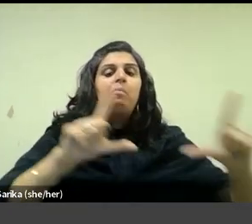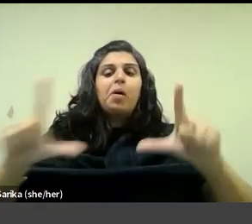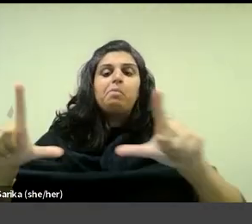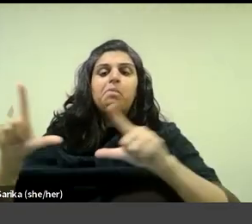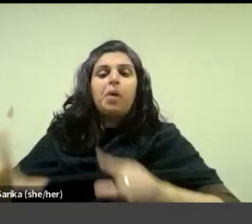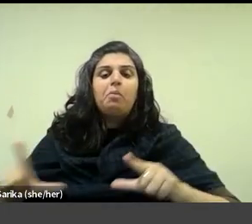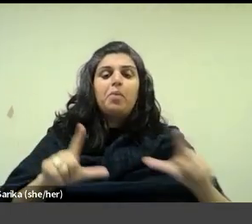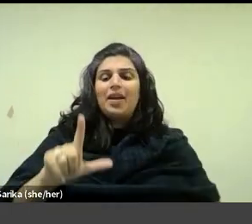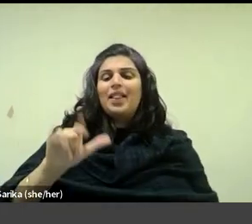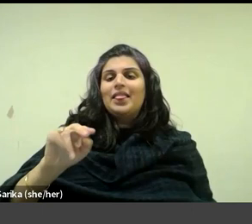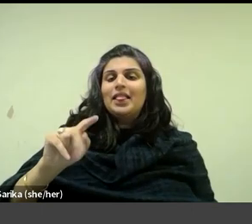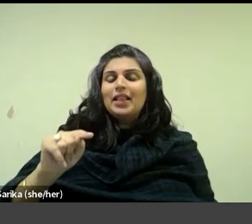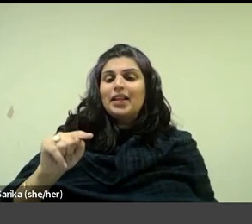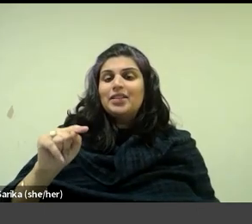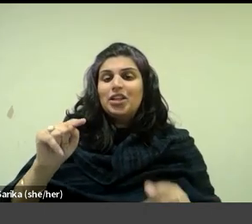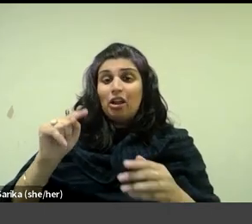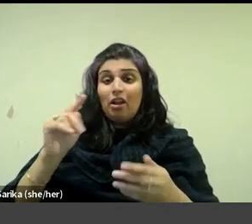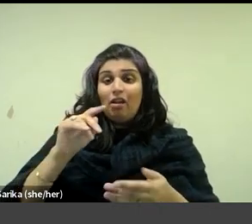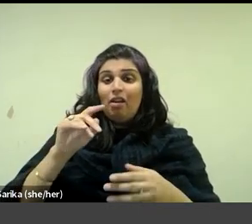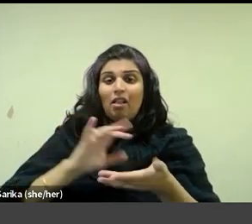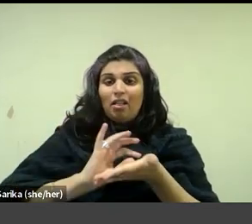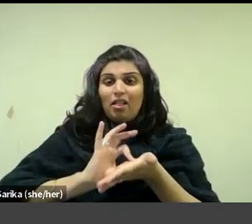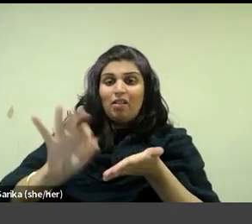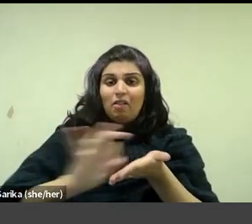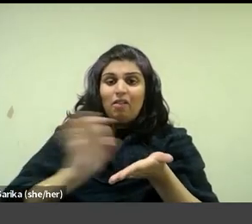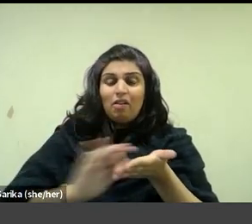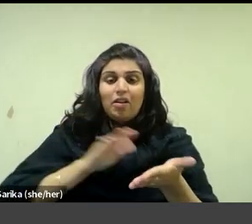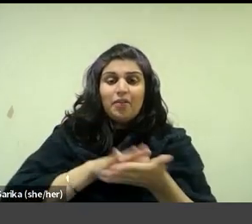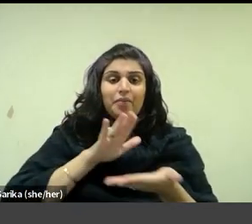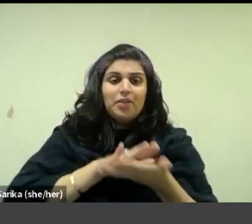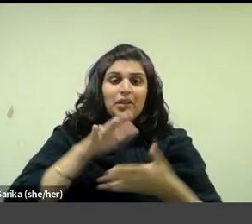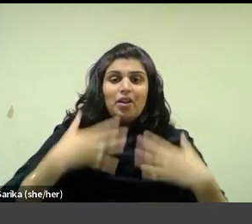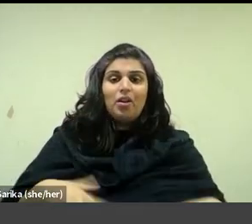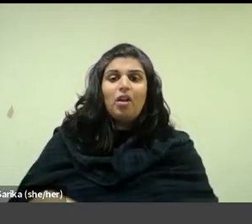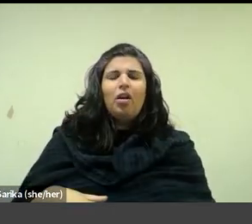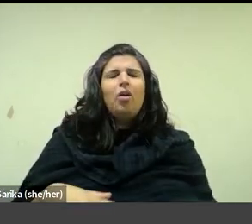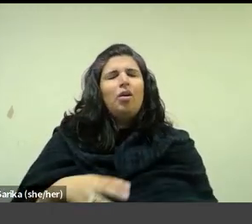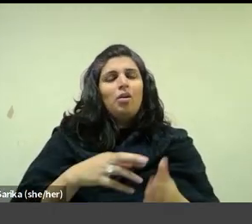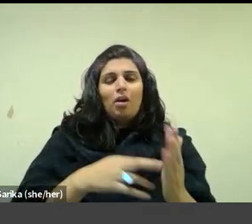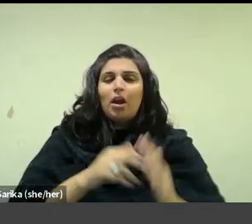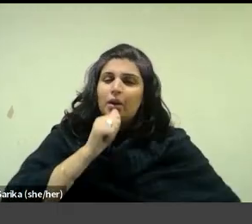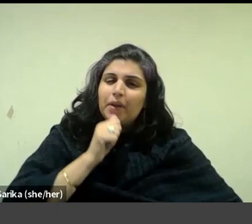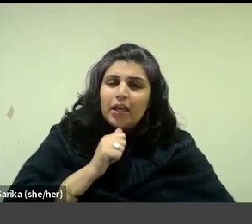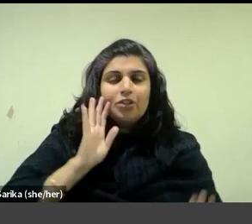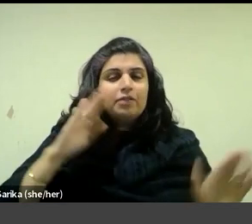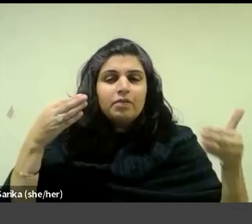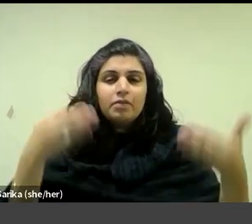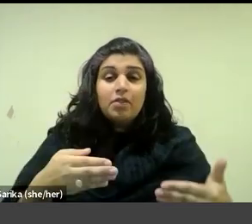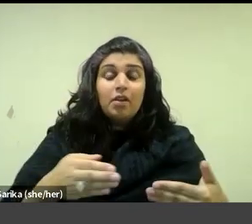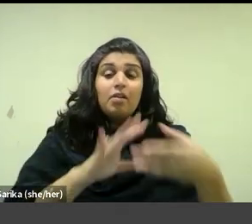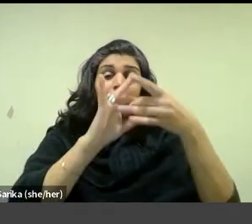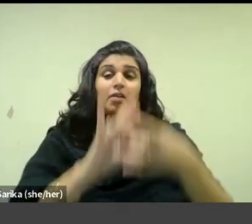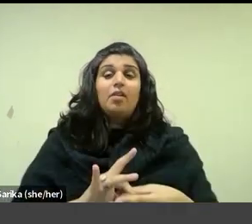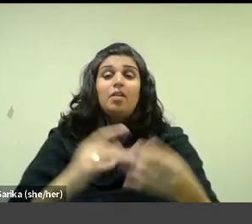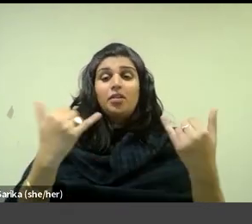lint-free cloth. This was a process requiring patience, attentiveness, and according to a contemporary Kodak